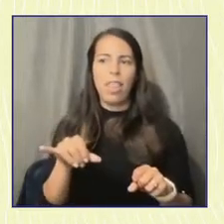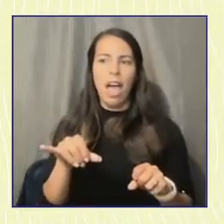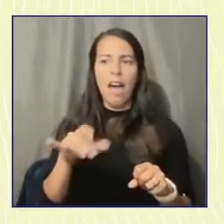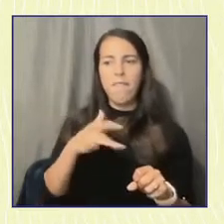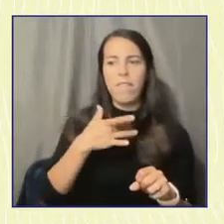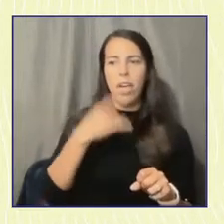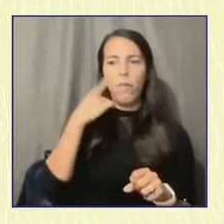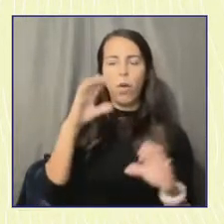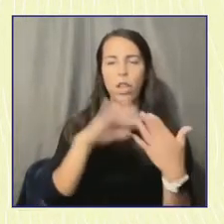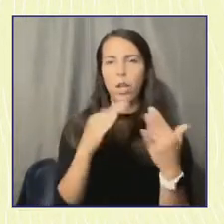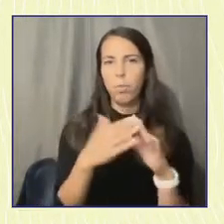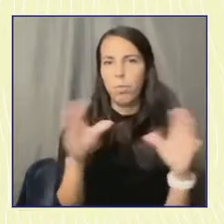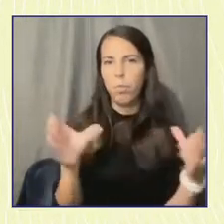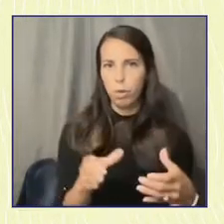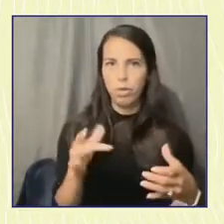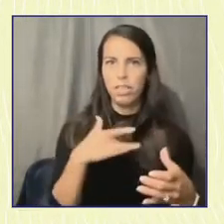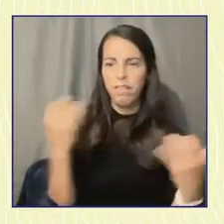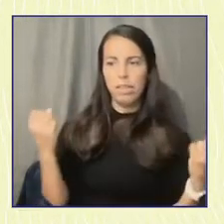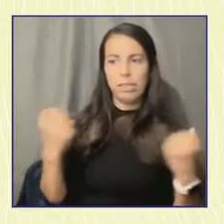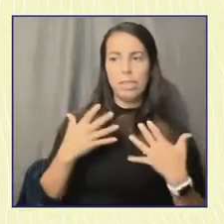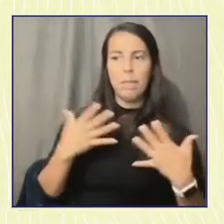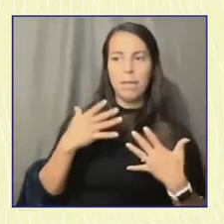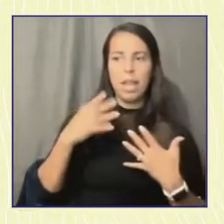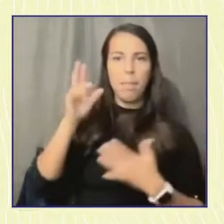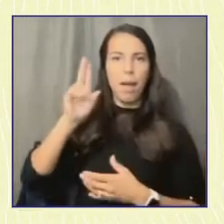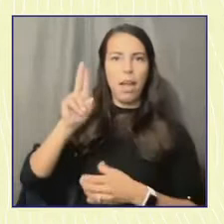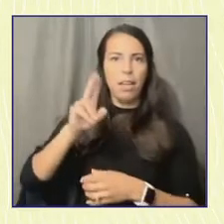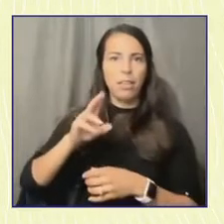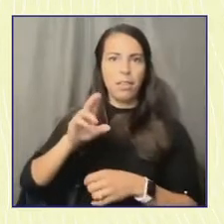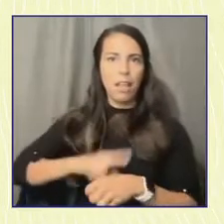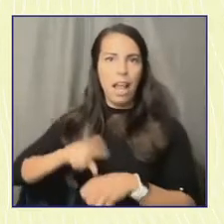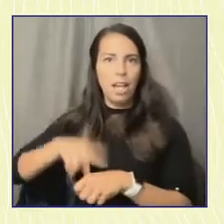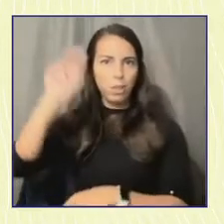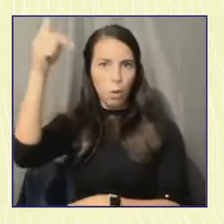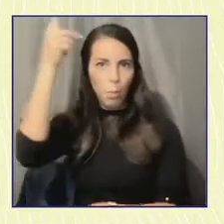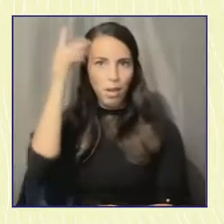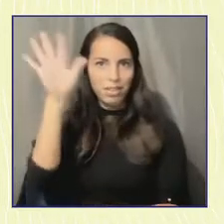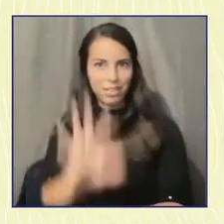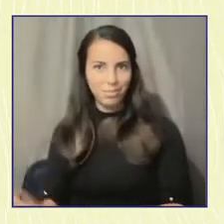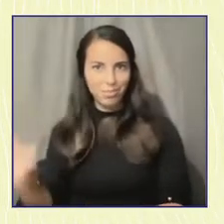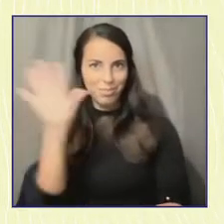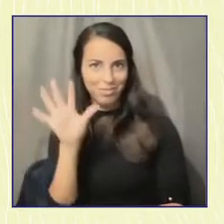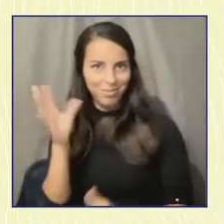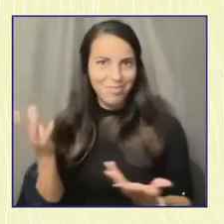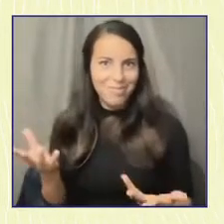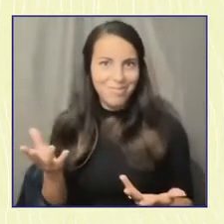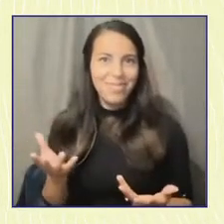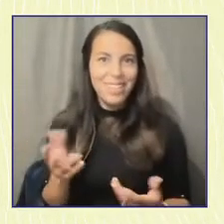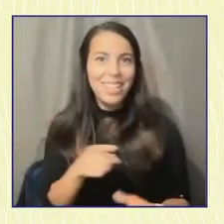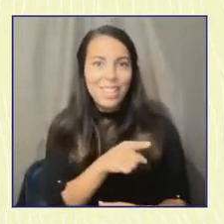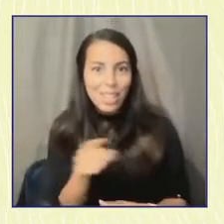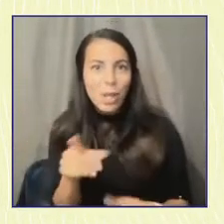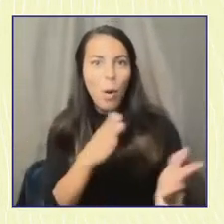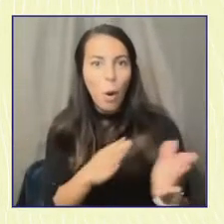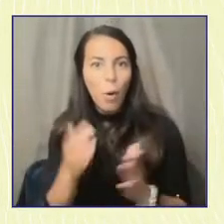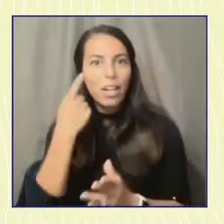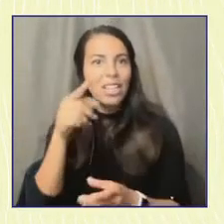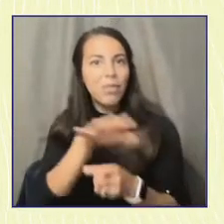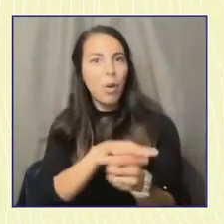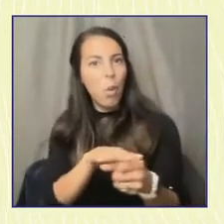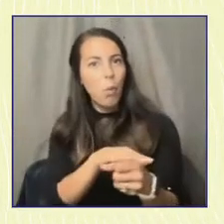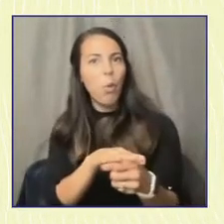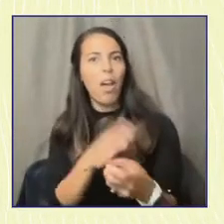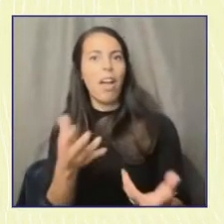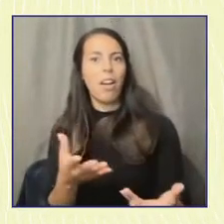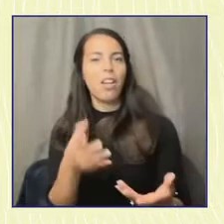be to feel like you have a place in those conversations, whereas in local organizing, you're like, you know what your community needs and you know the people in your